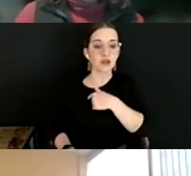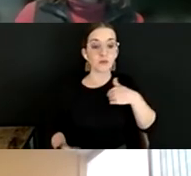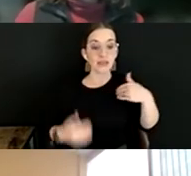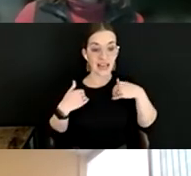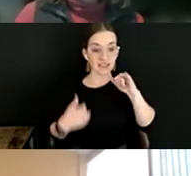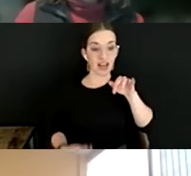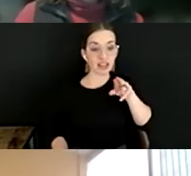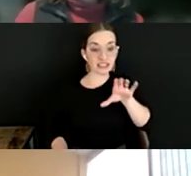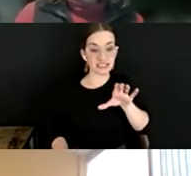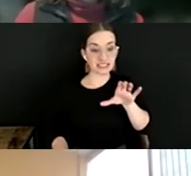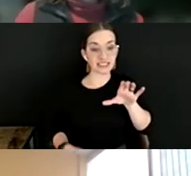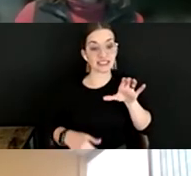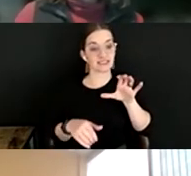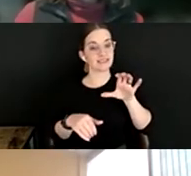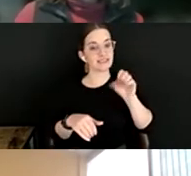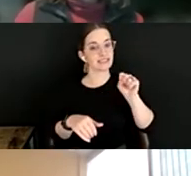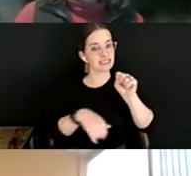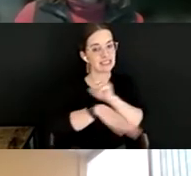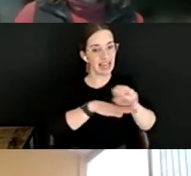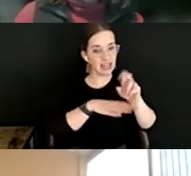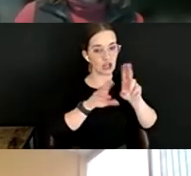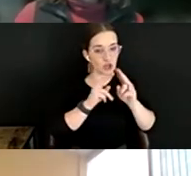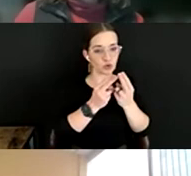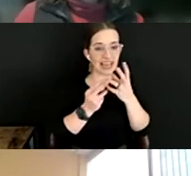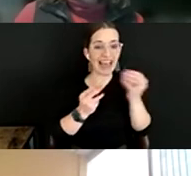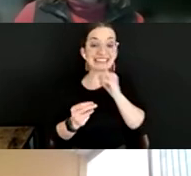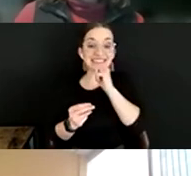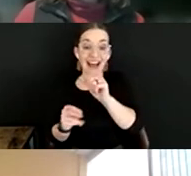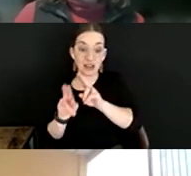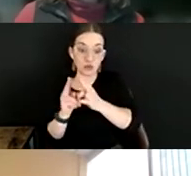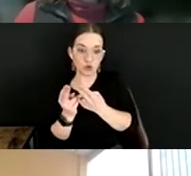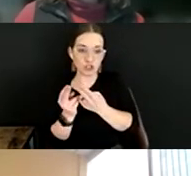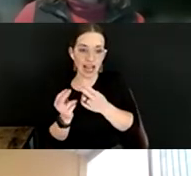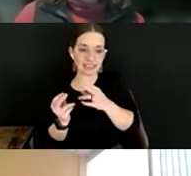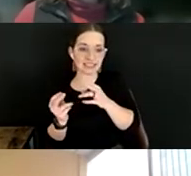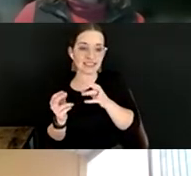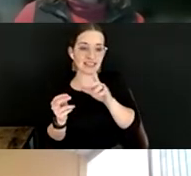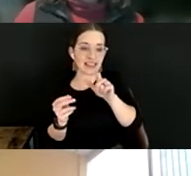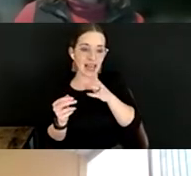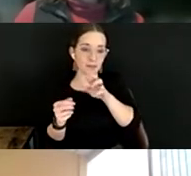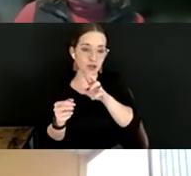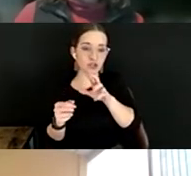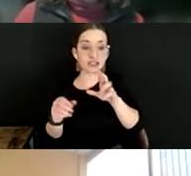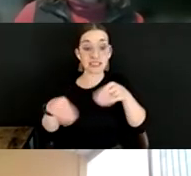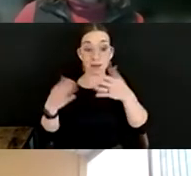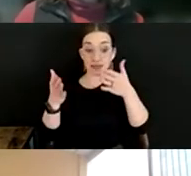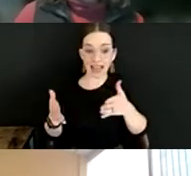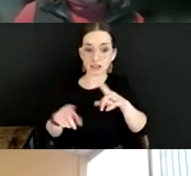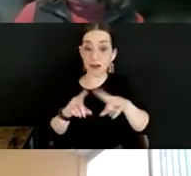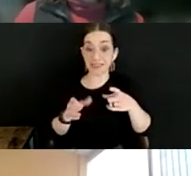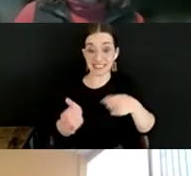non-unionized labor suppliers, but the demand has grown in our marketplace dramatically